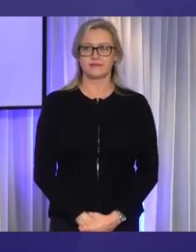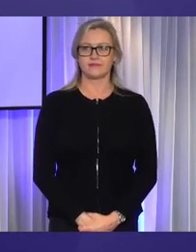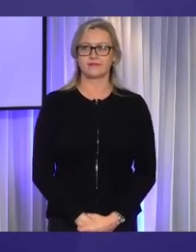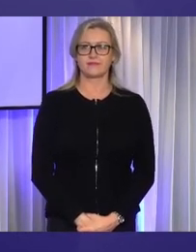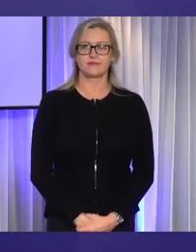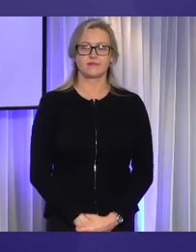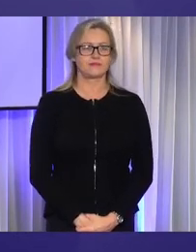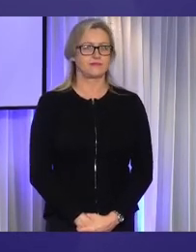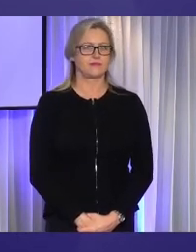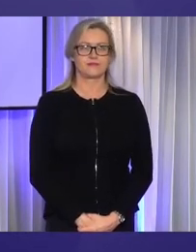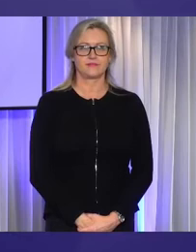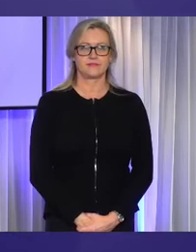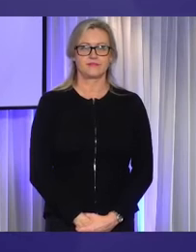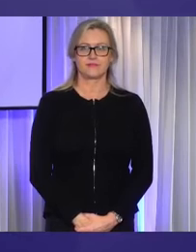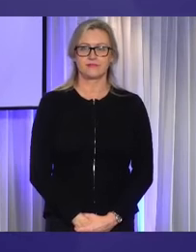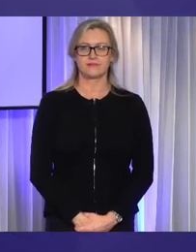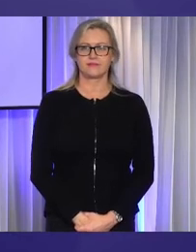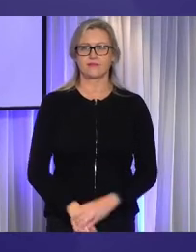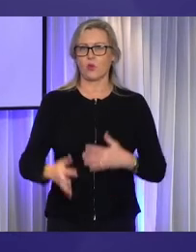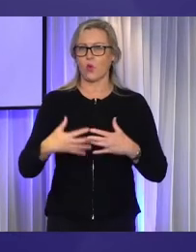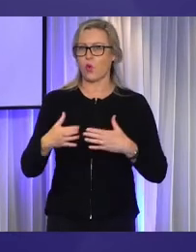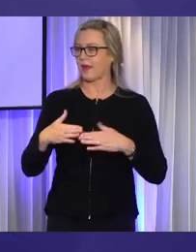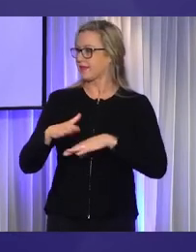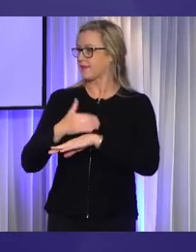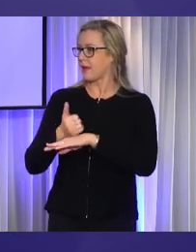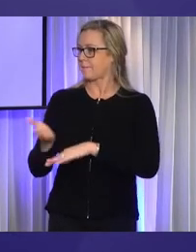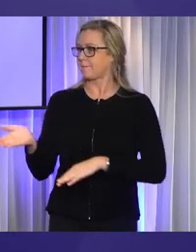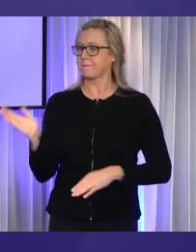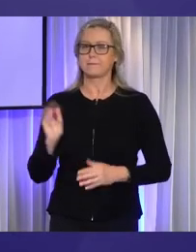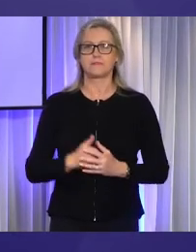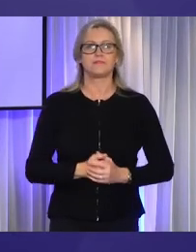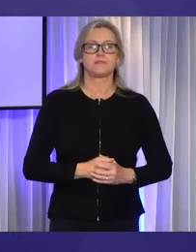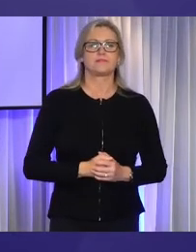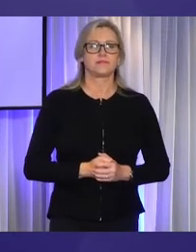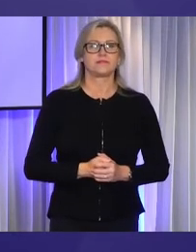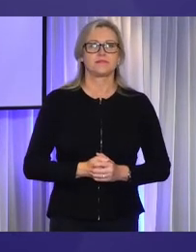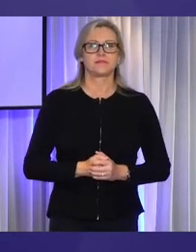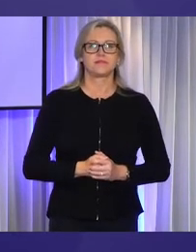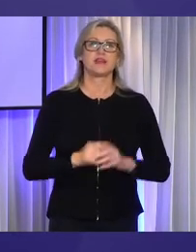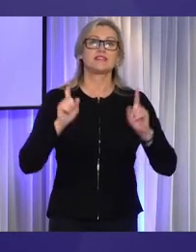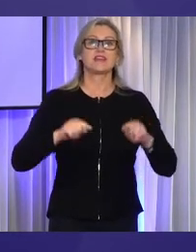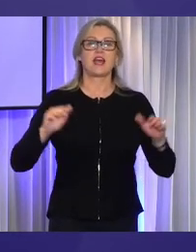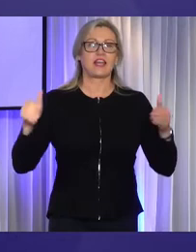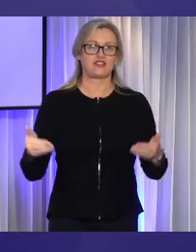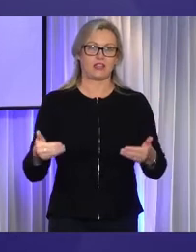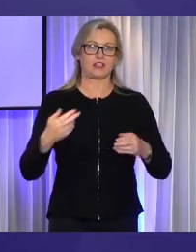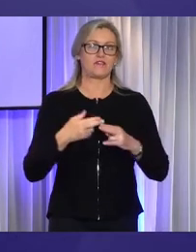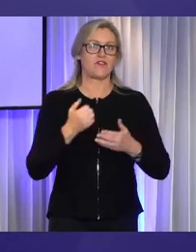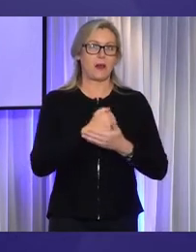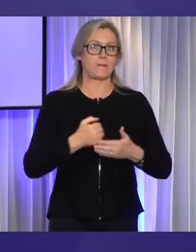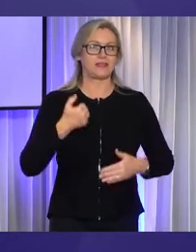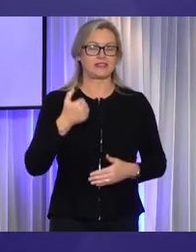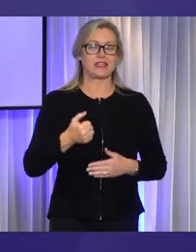Okay we're just finalizing the setup on the stage but I will begin our introduction to panel session six